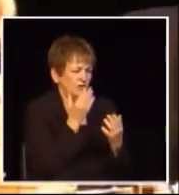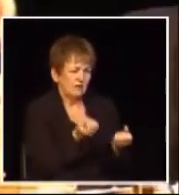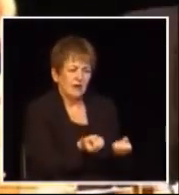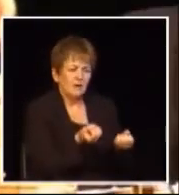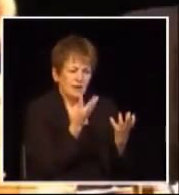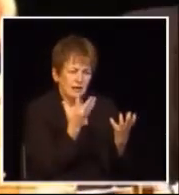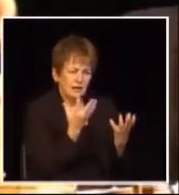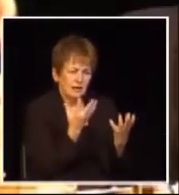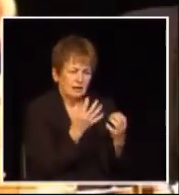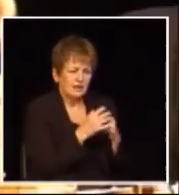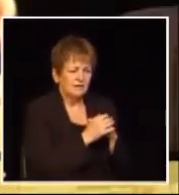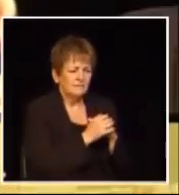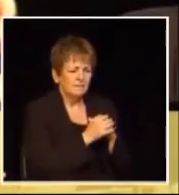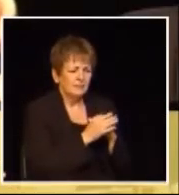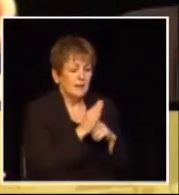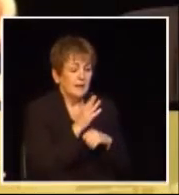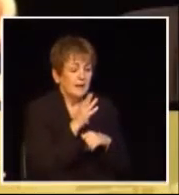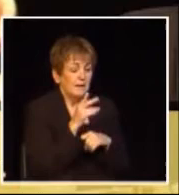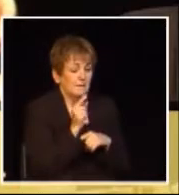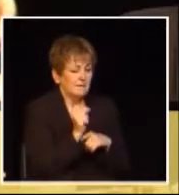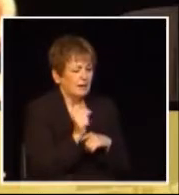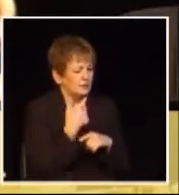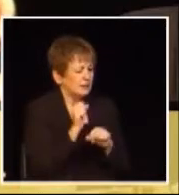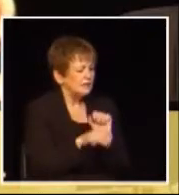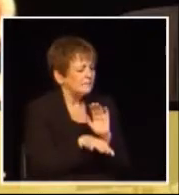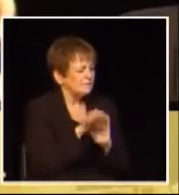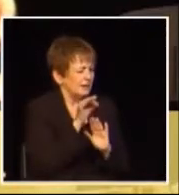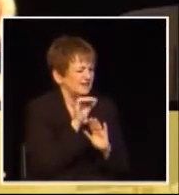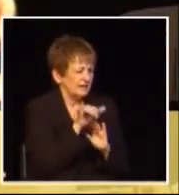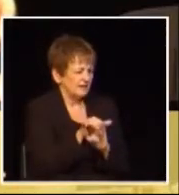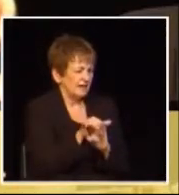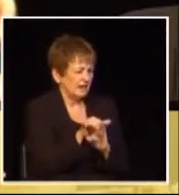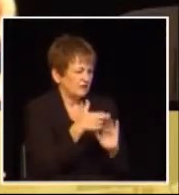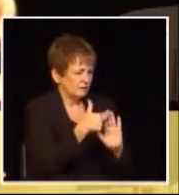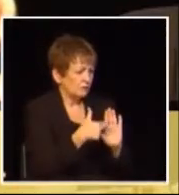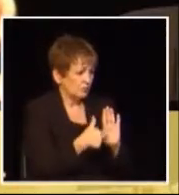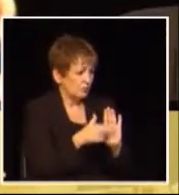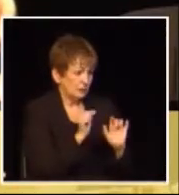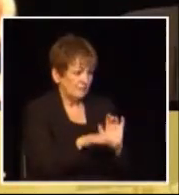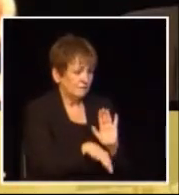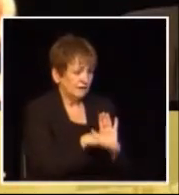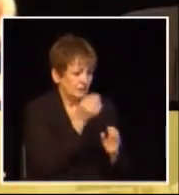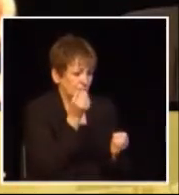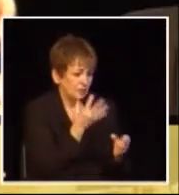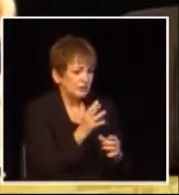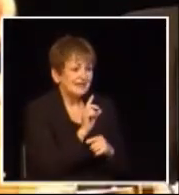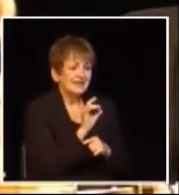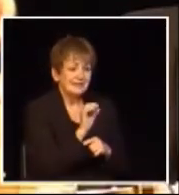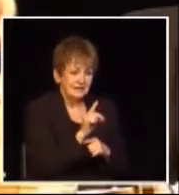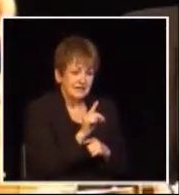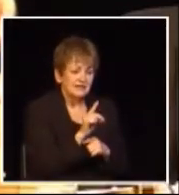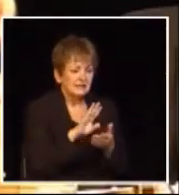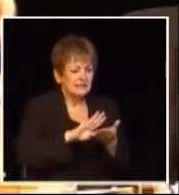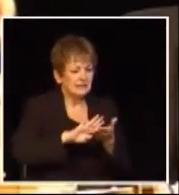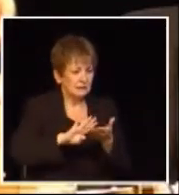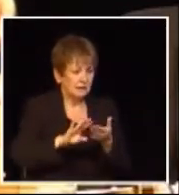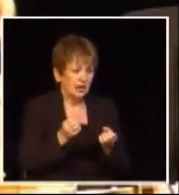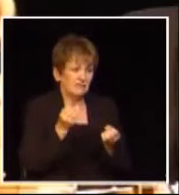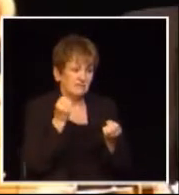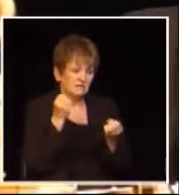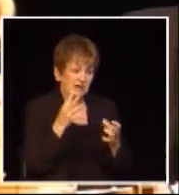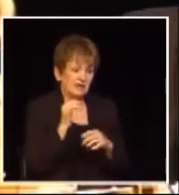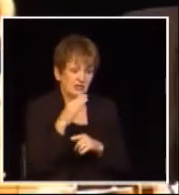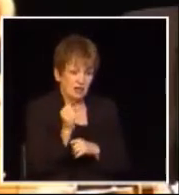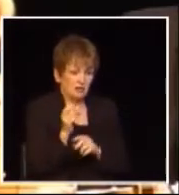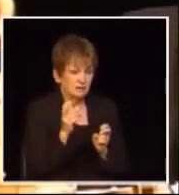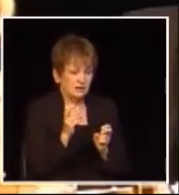number of jobs I don't have the exact number in front of me but we can find it in our report they were